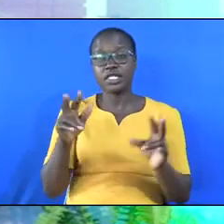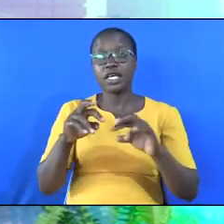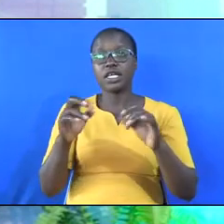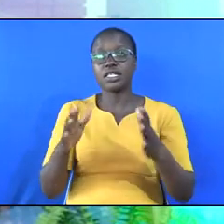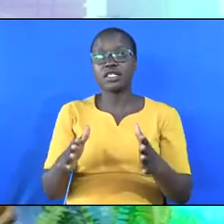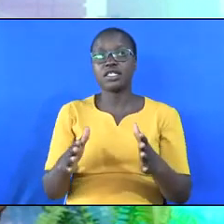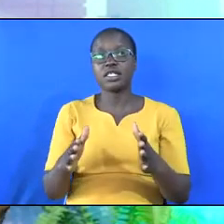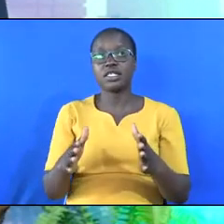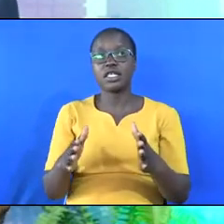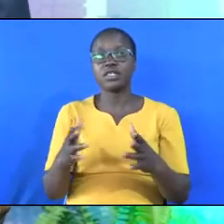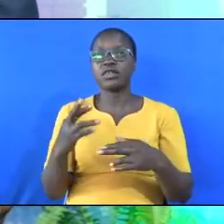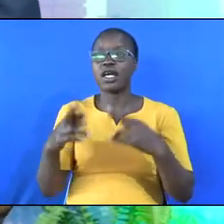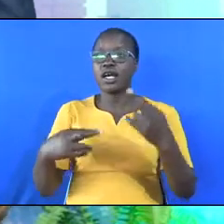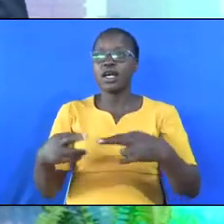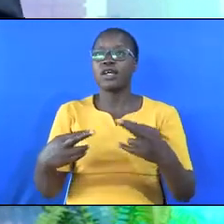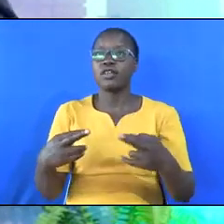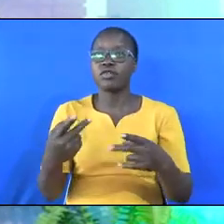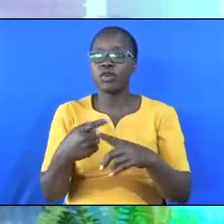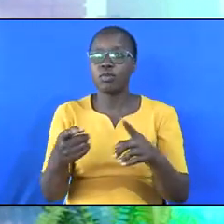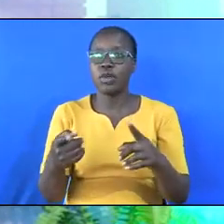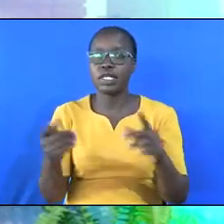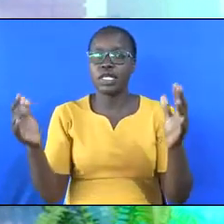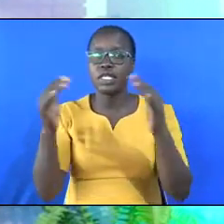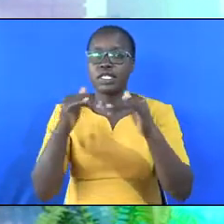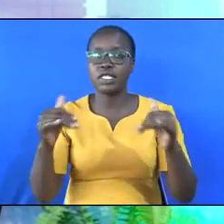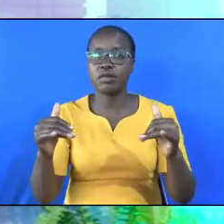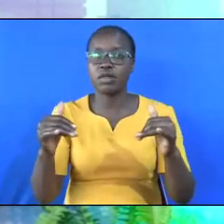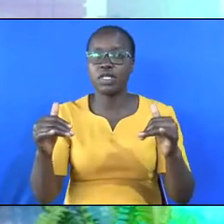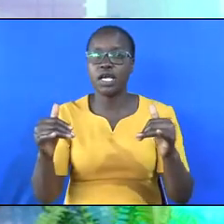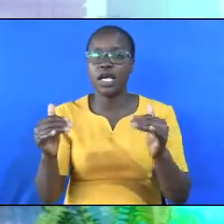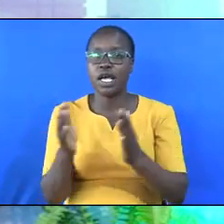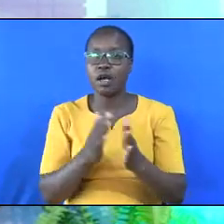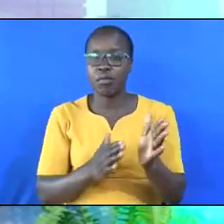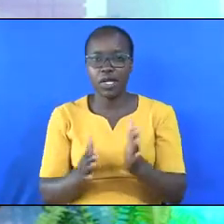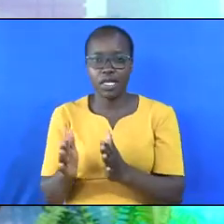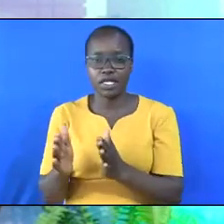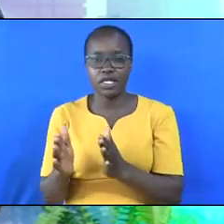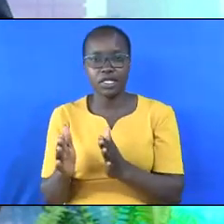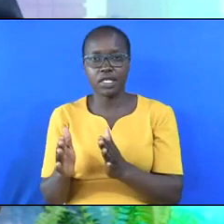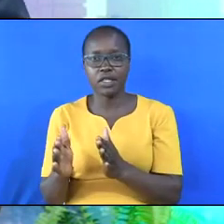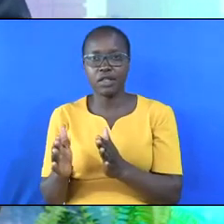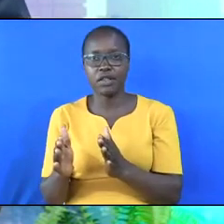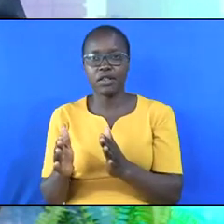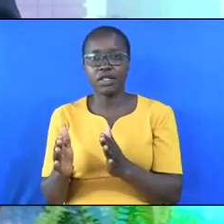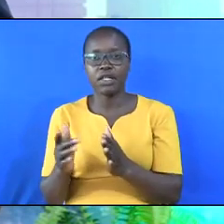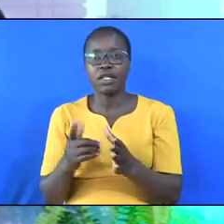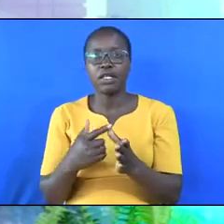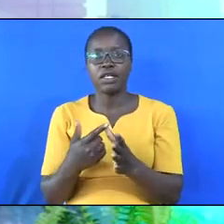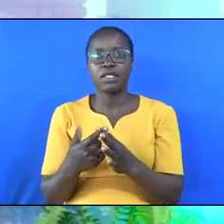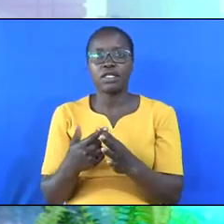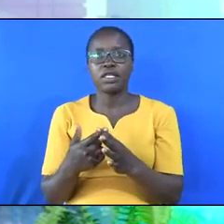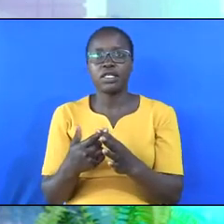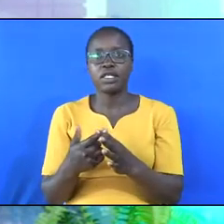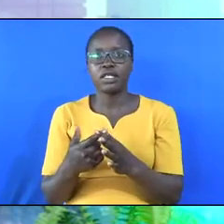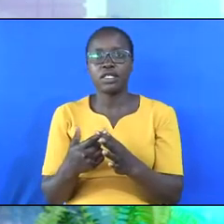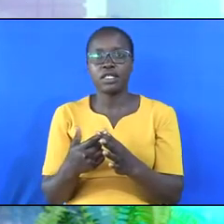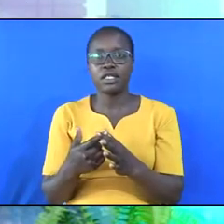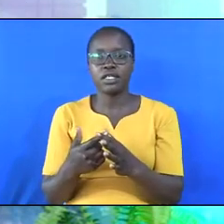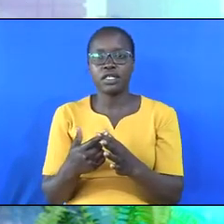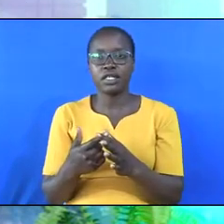would call it literature review, but in a seminar, I'll call it climate setting. Then I will give the